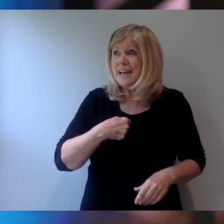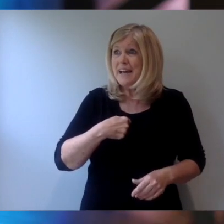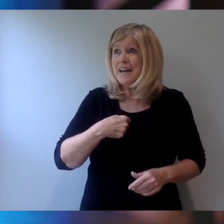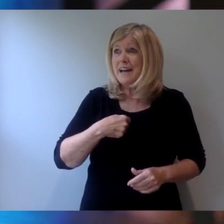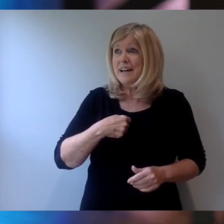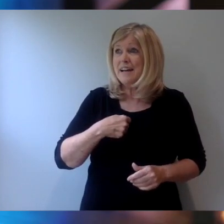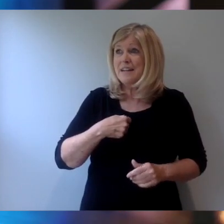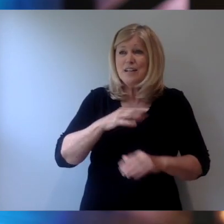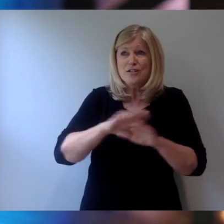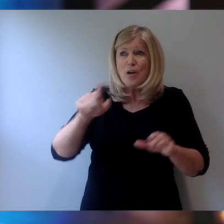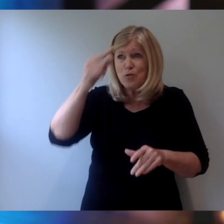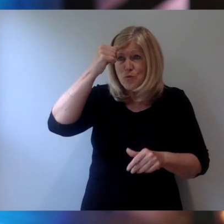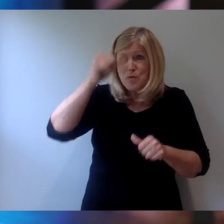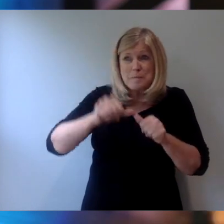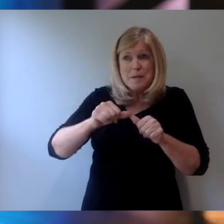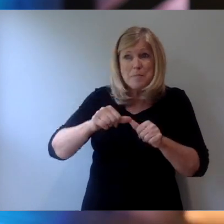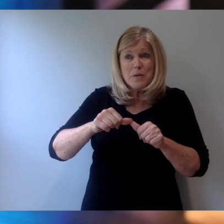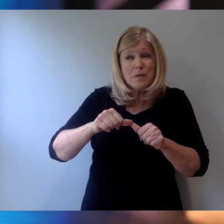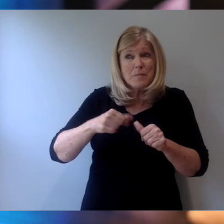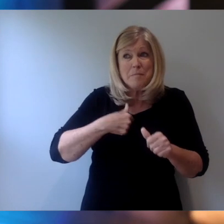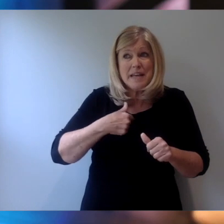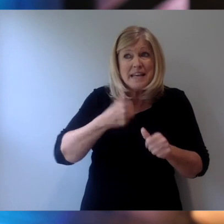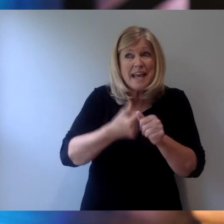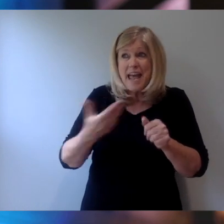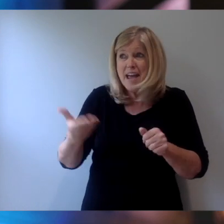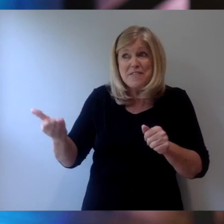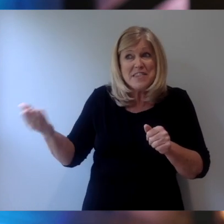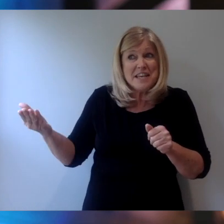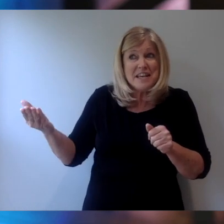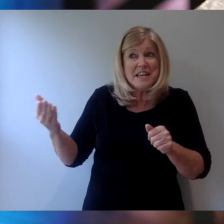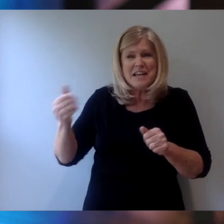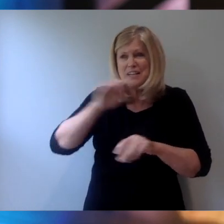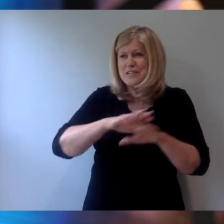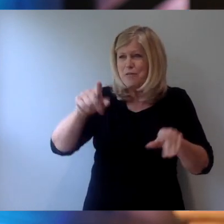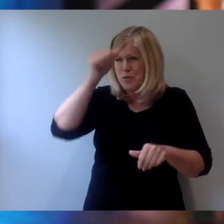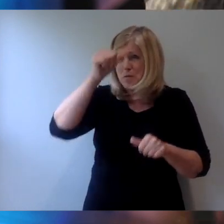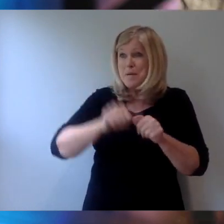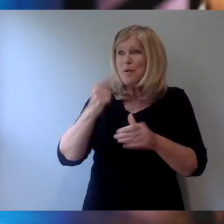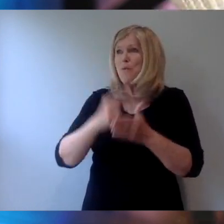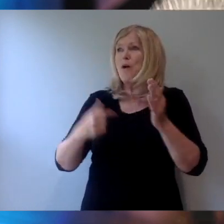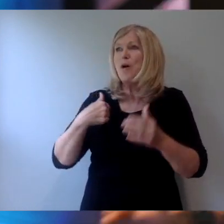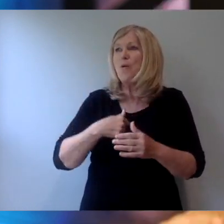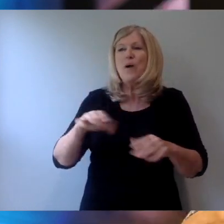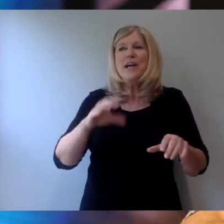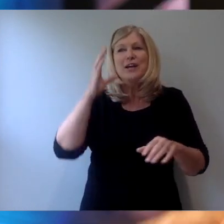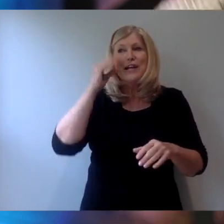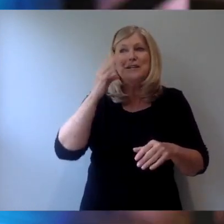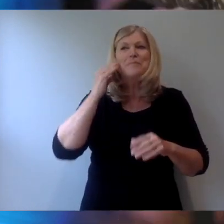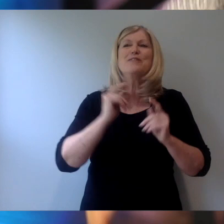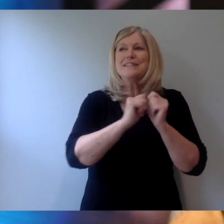Don't you remember everything? Don't you remember what we experienced together?